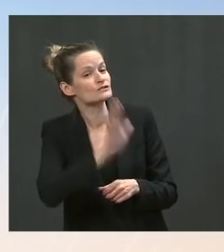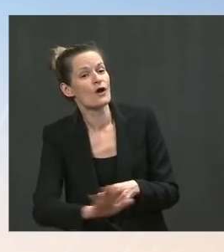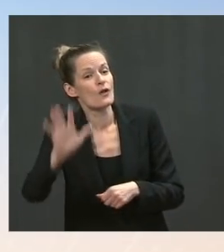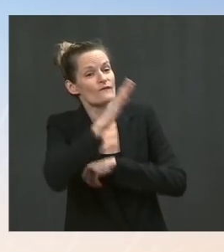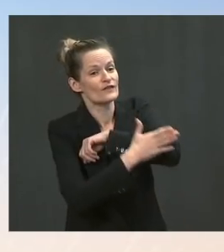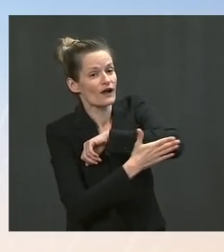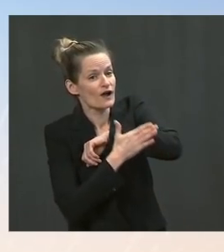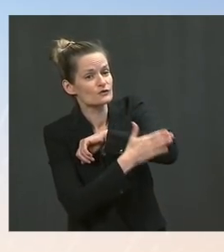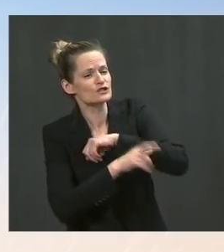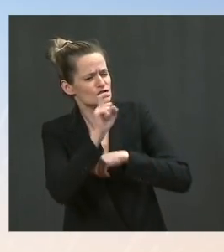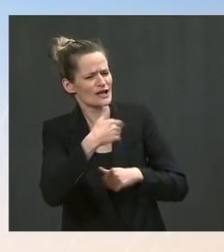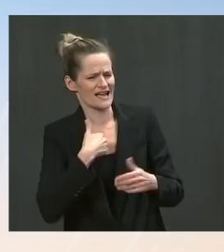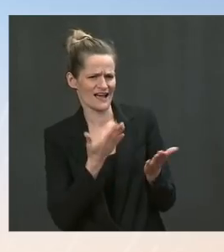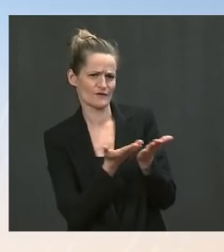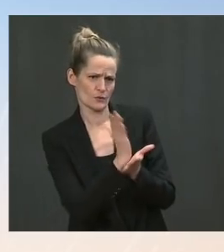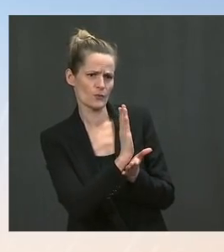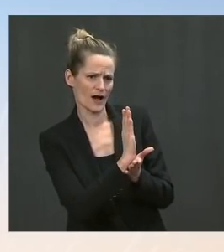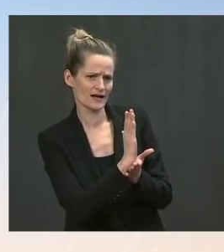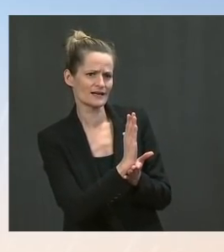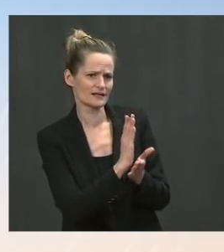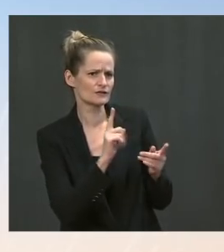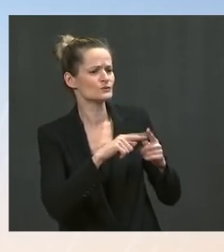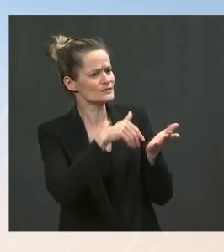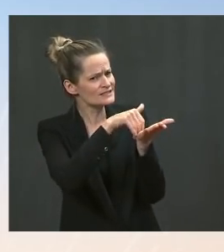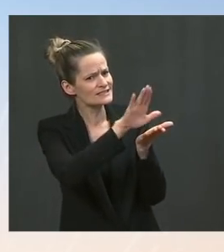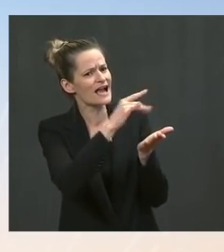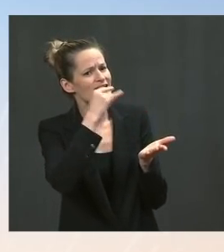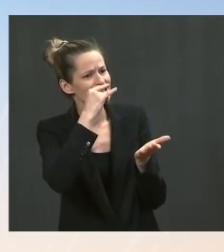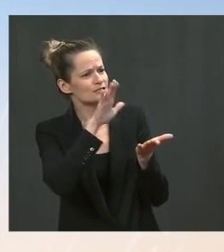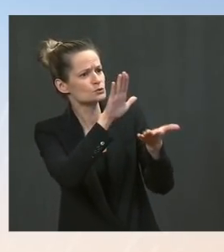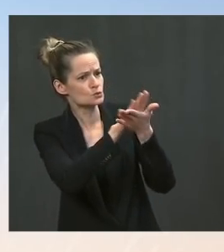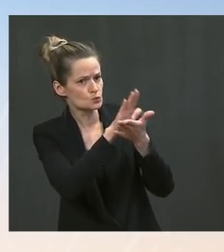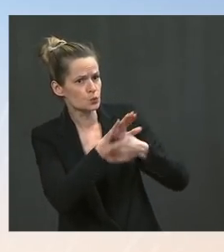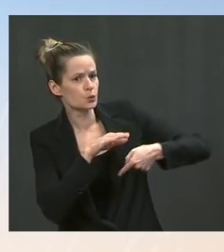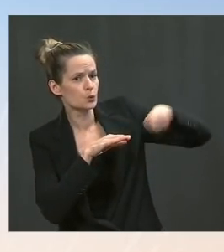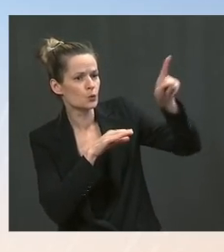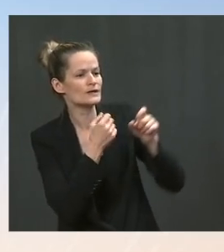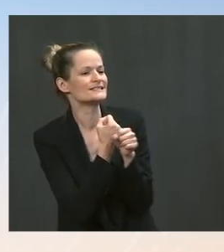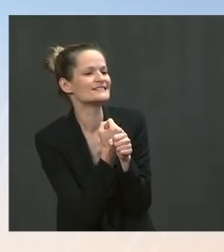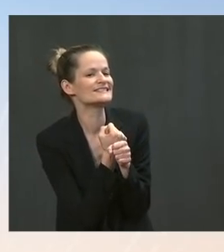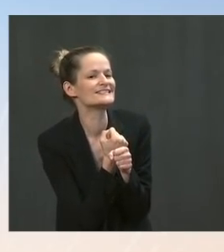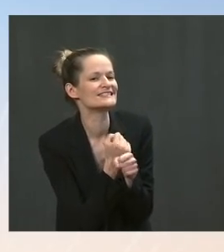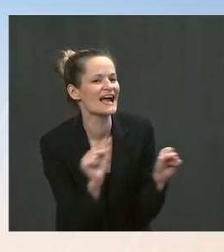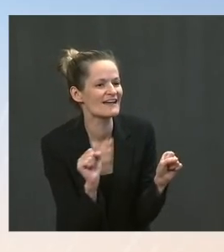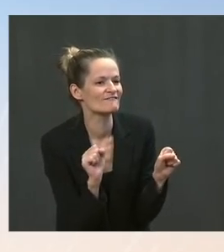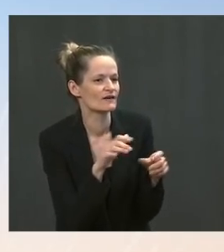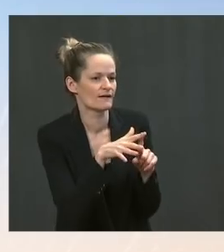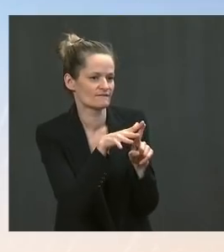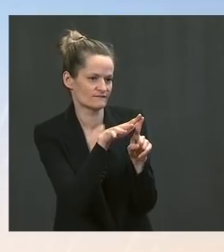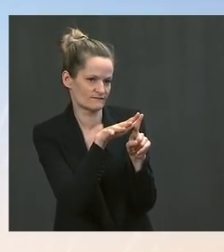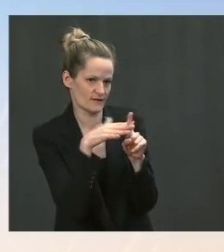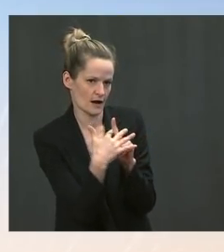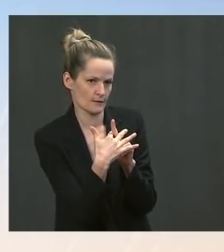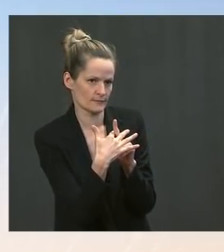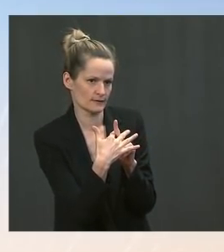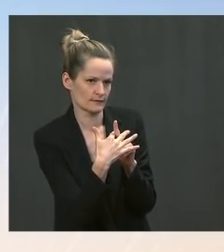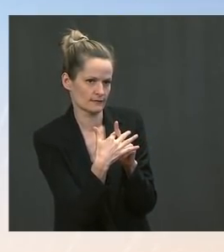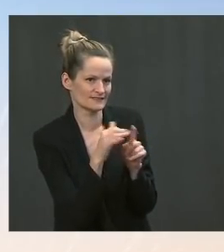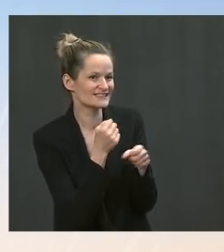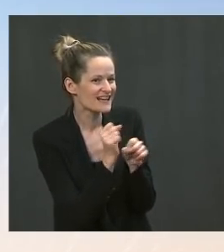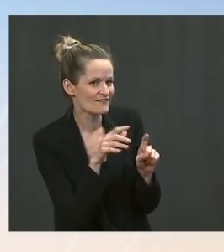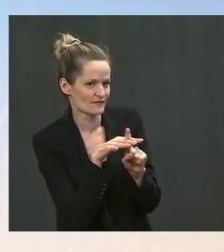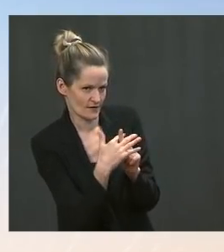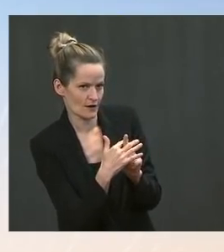the knowledge that their kids are going to school and they're in safe environments. That shouldn't be too much to ask. The Press. The The says that his concern is